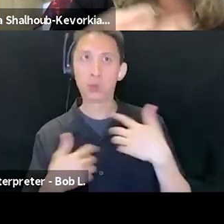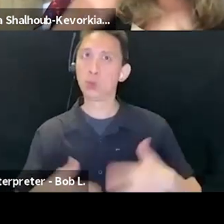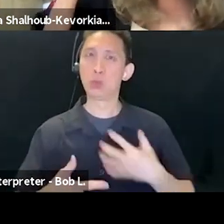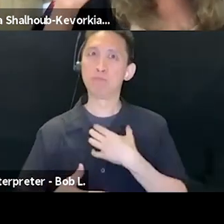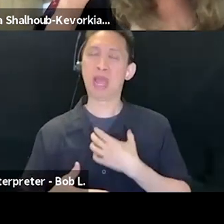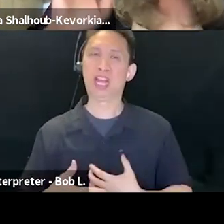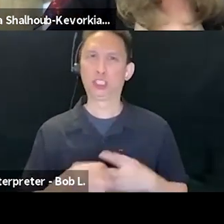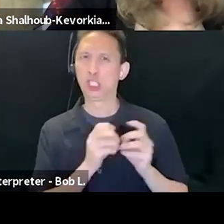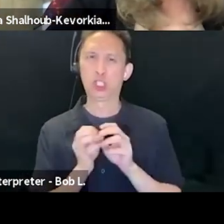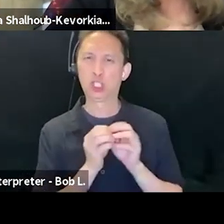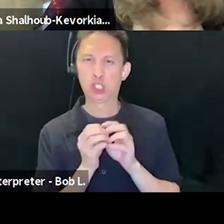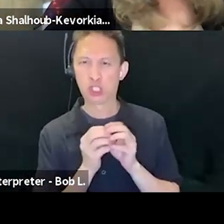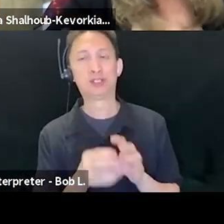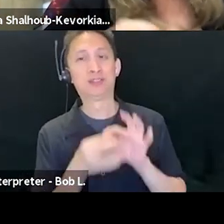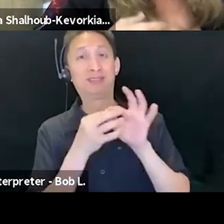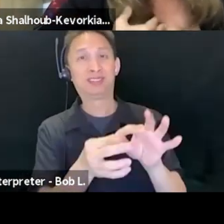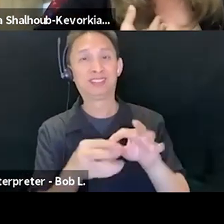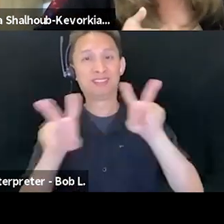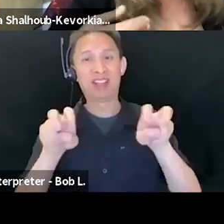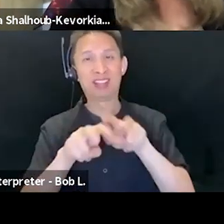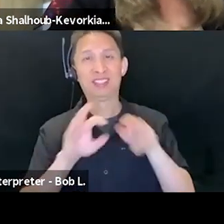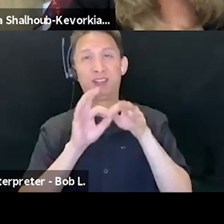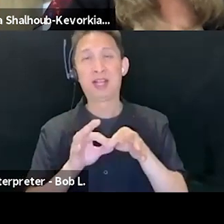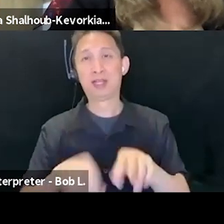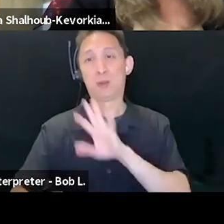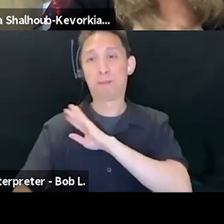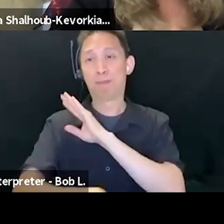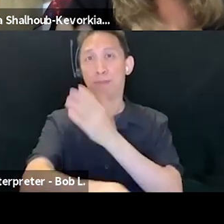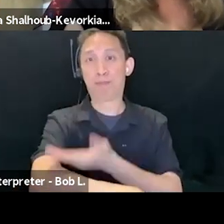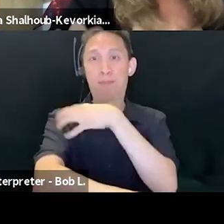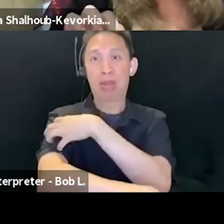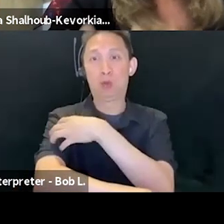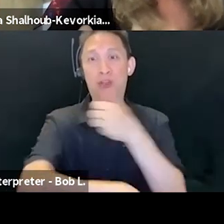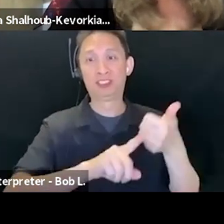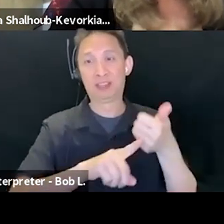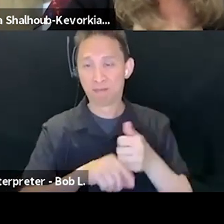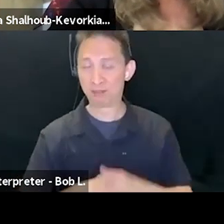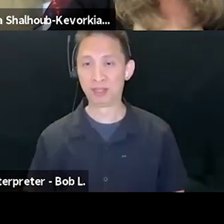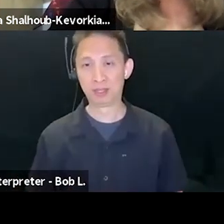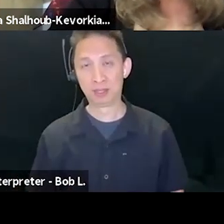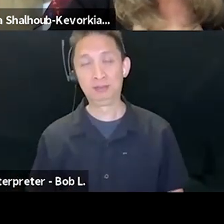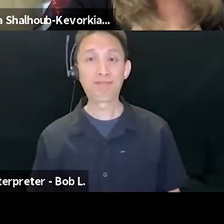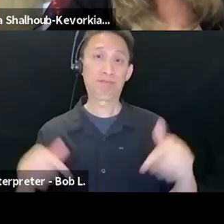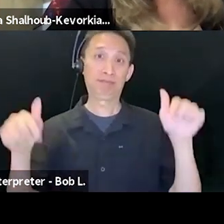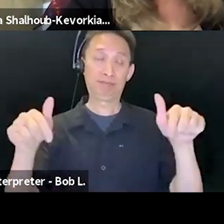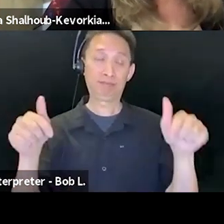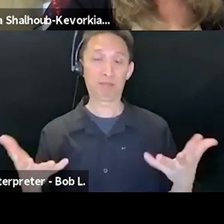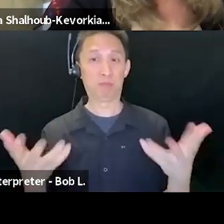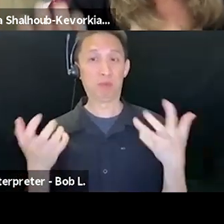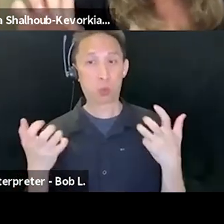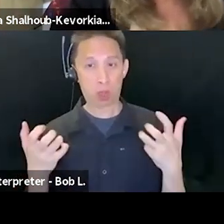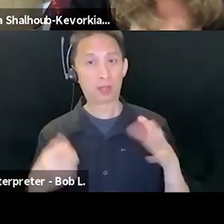analysis of the nature of power, the Palestine's and anti-colonial struggle, insist on an urgency to rethink the current global